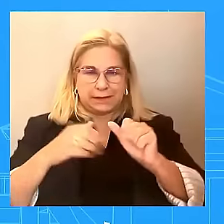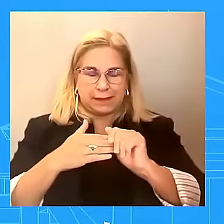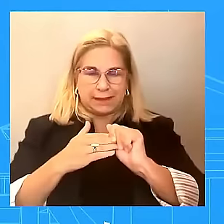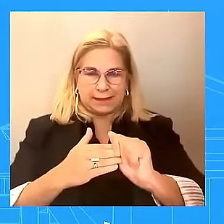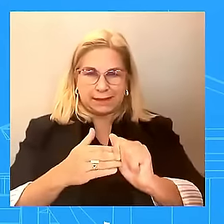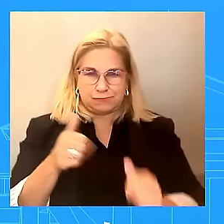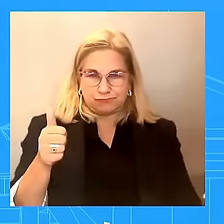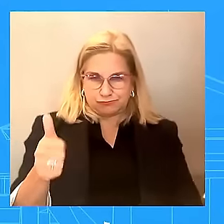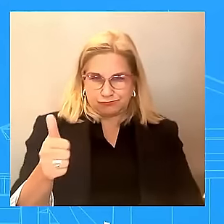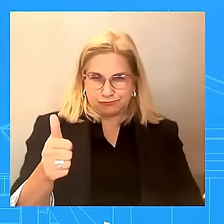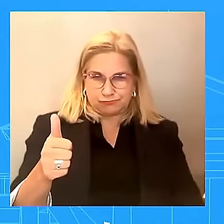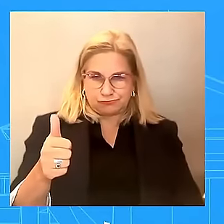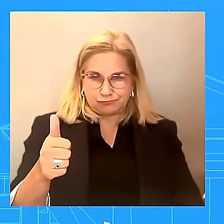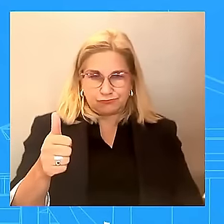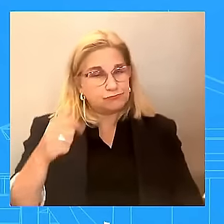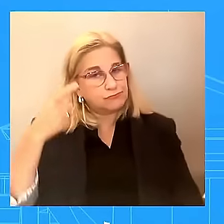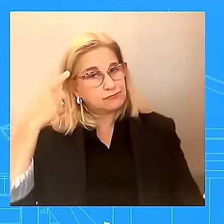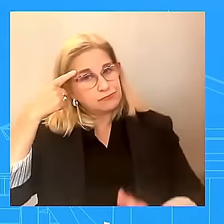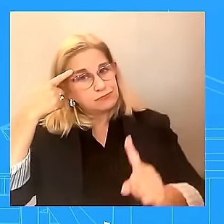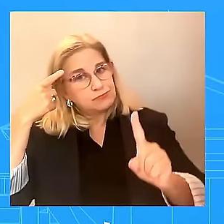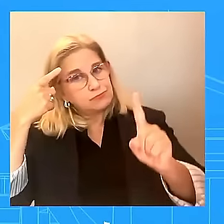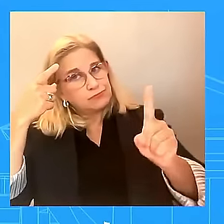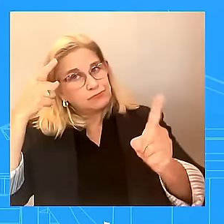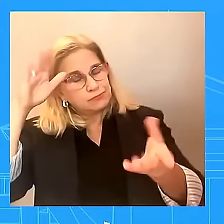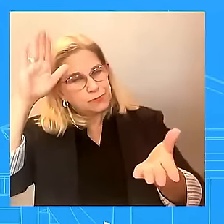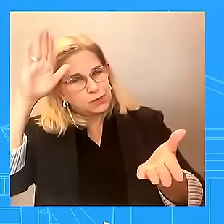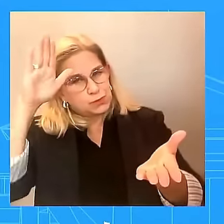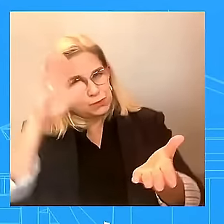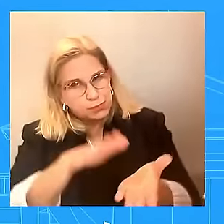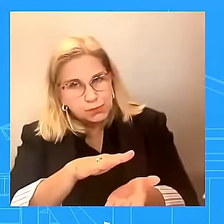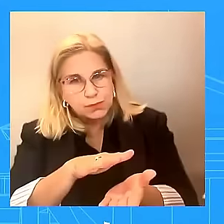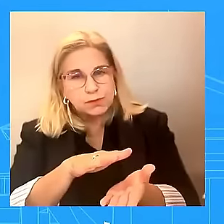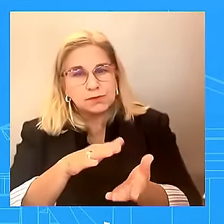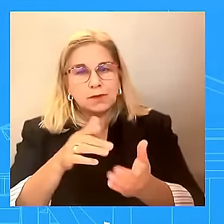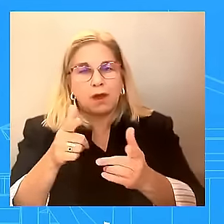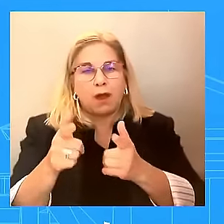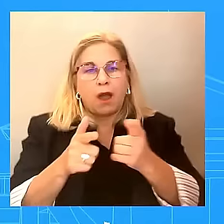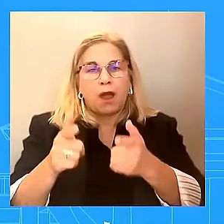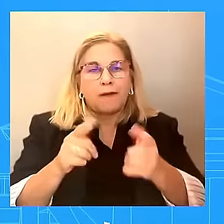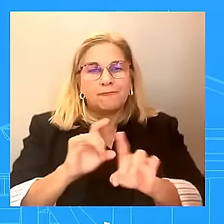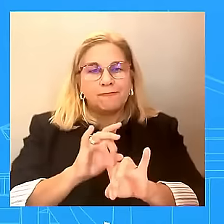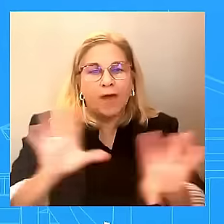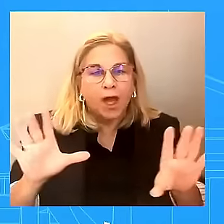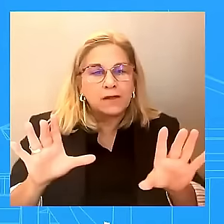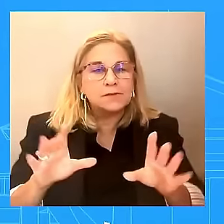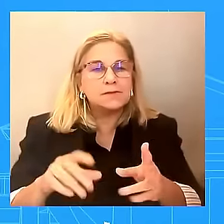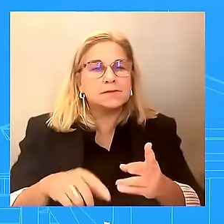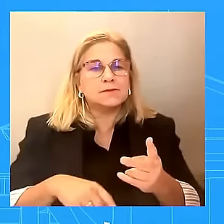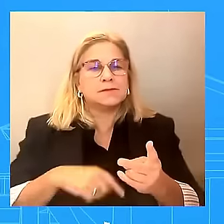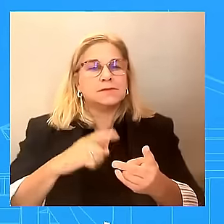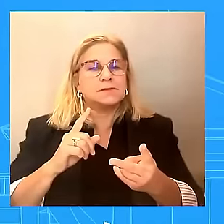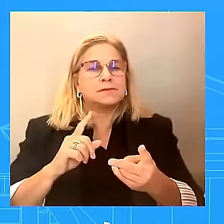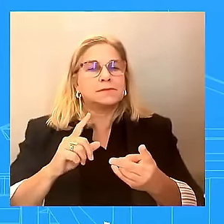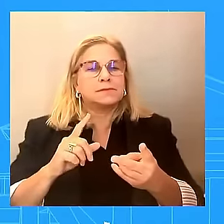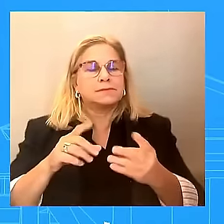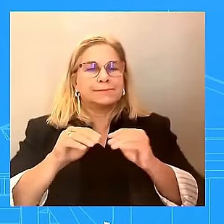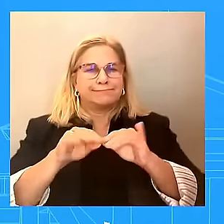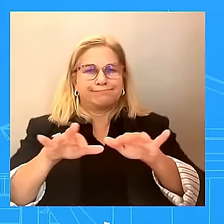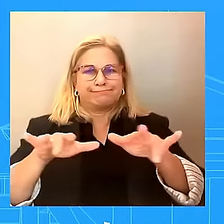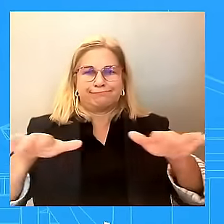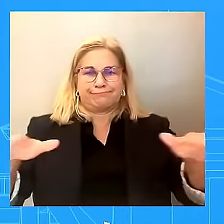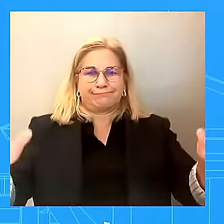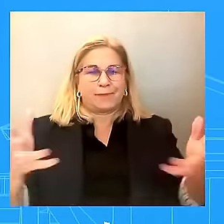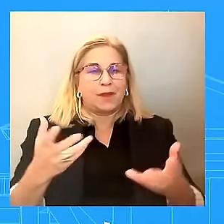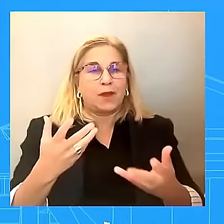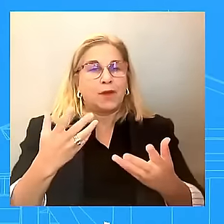is an epidemic. We need to continue to protect our communities, protect our schools. And so I could assure you that she's going to continue